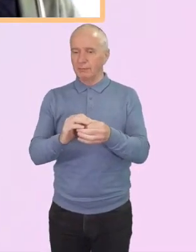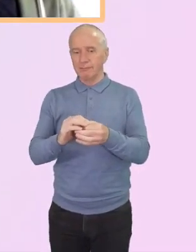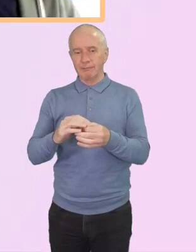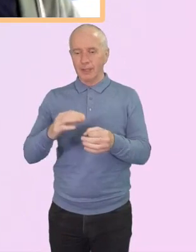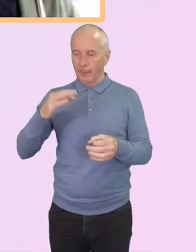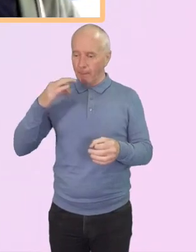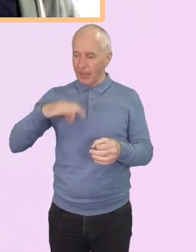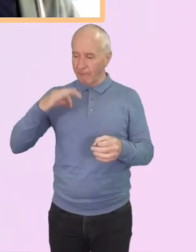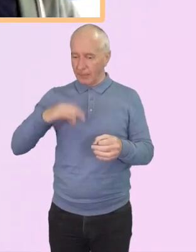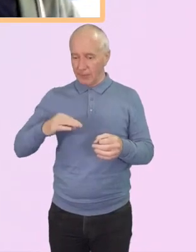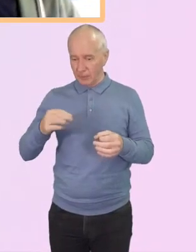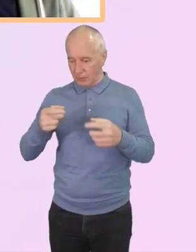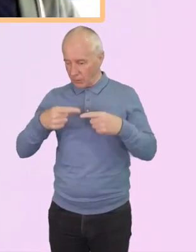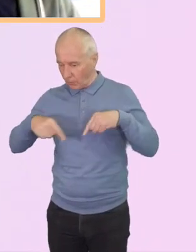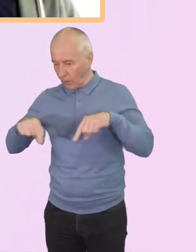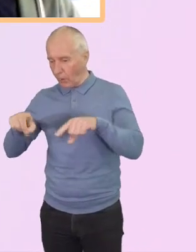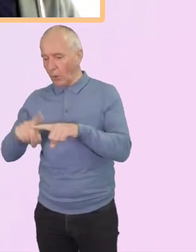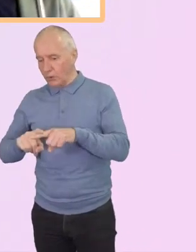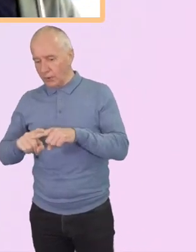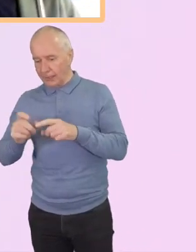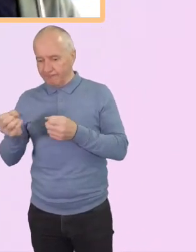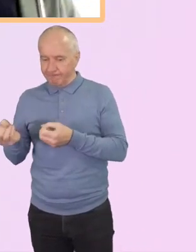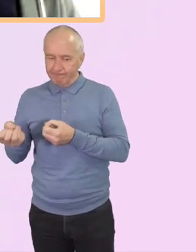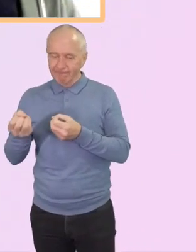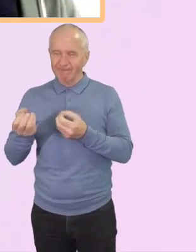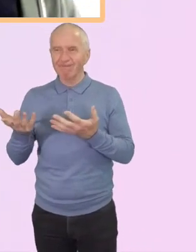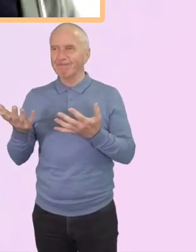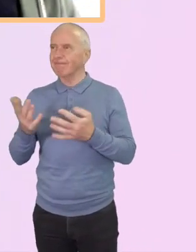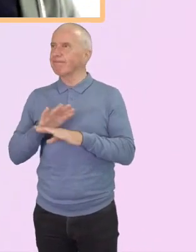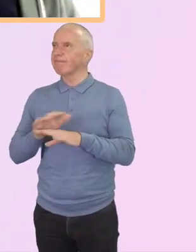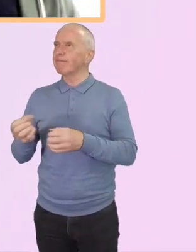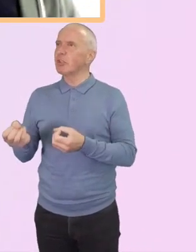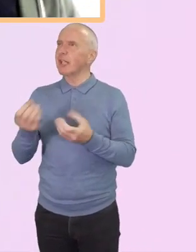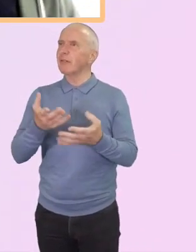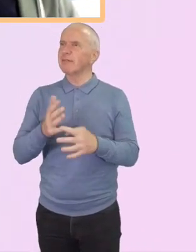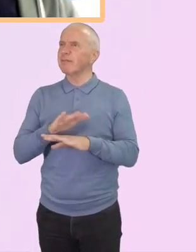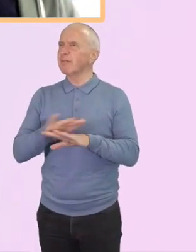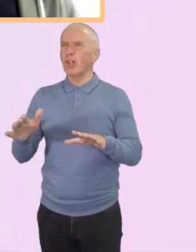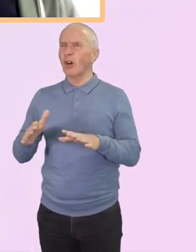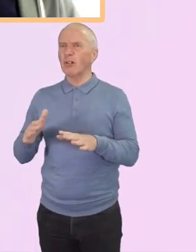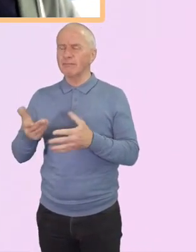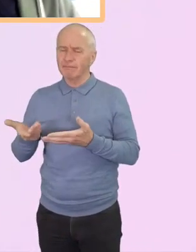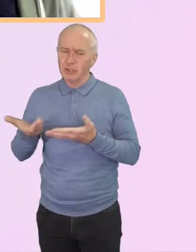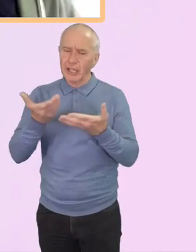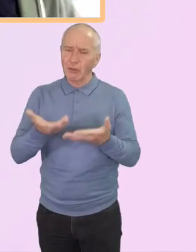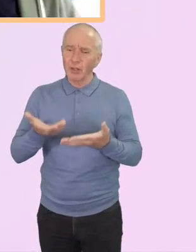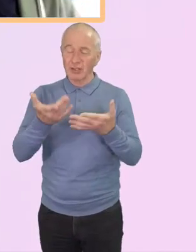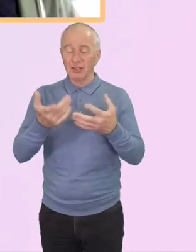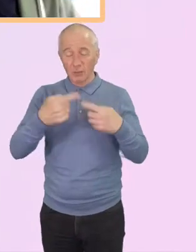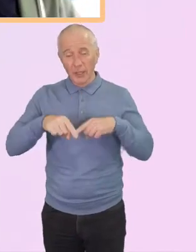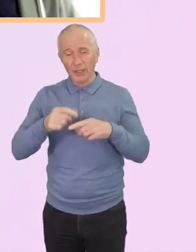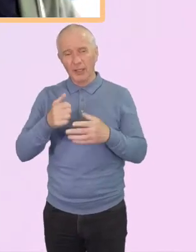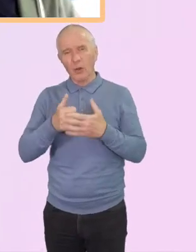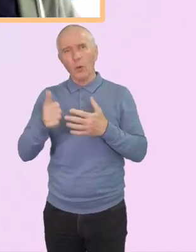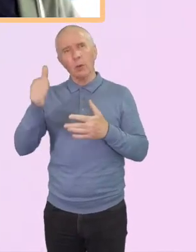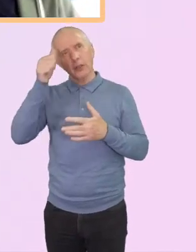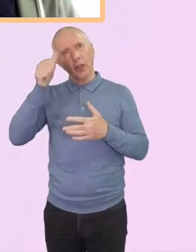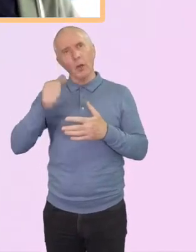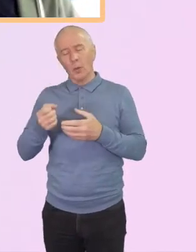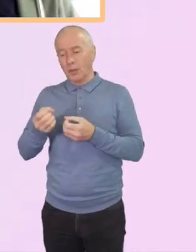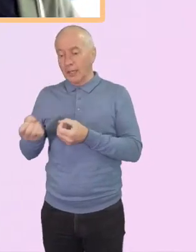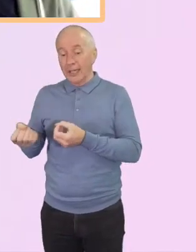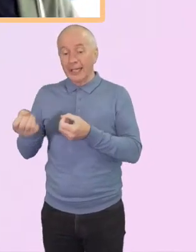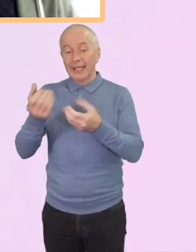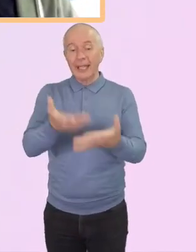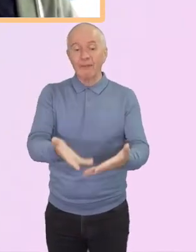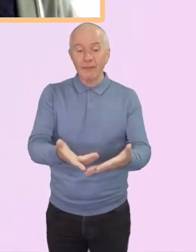us in that generosity. It's not generosity, but we always know that what we give, we receive back a hundredfold.